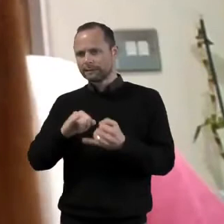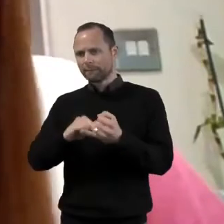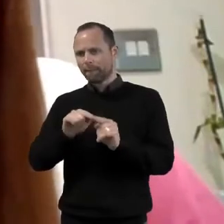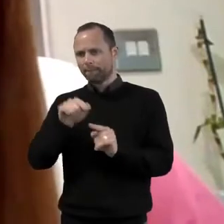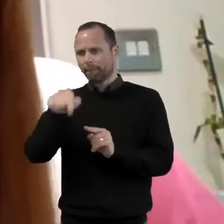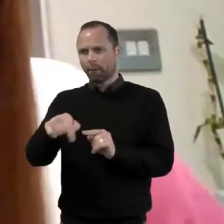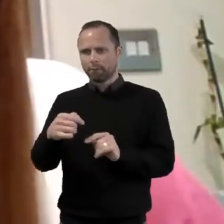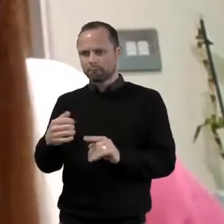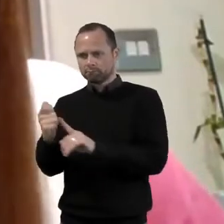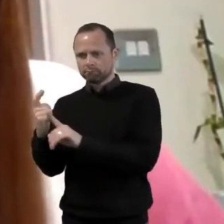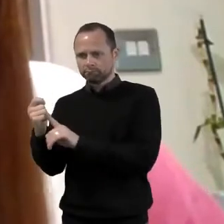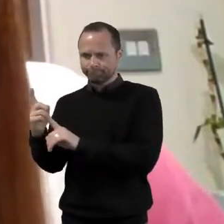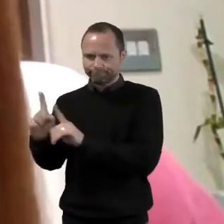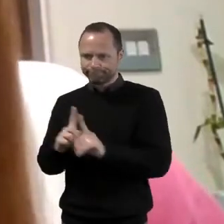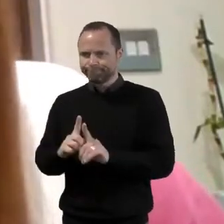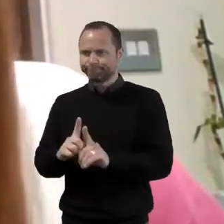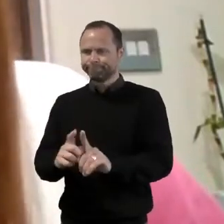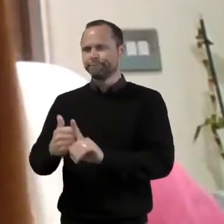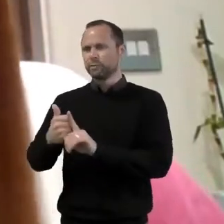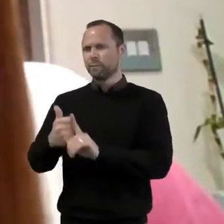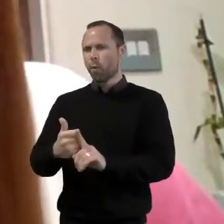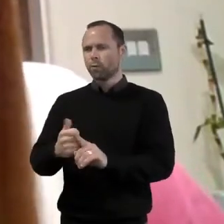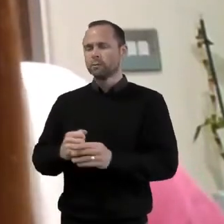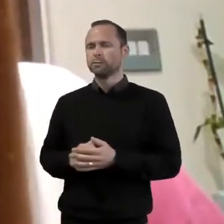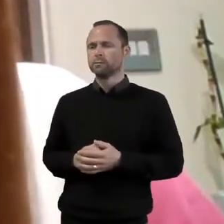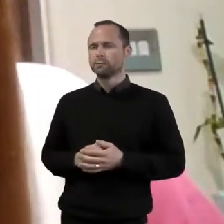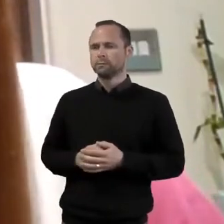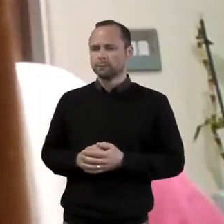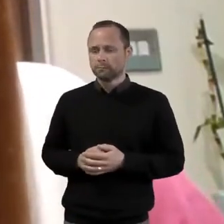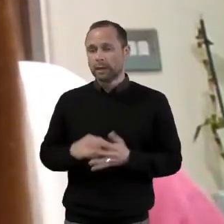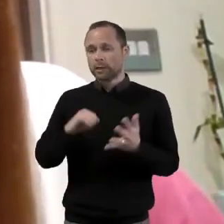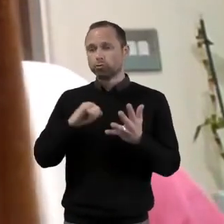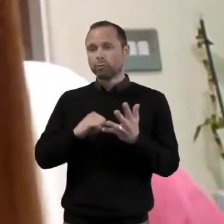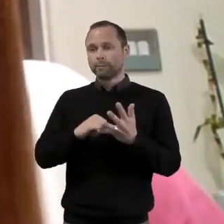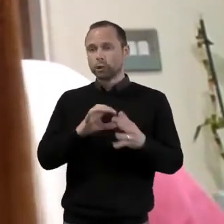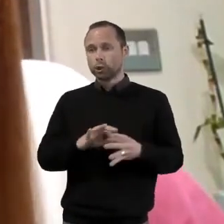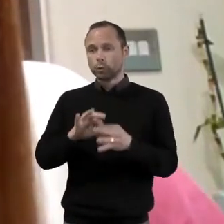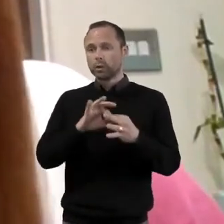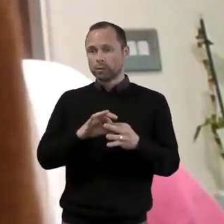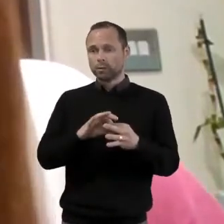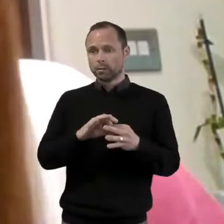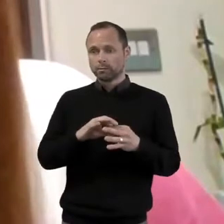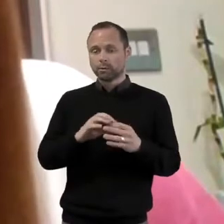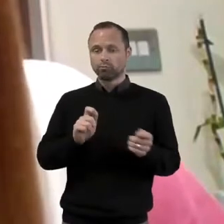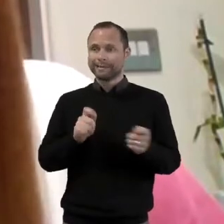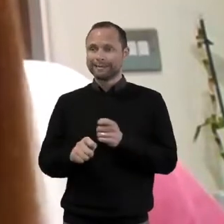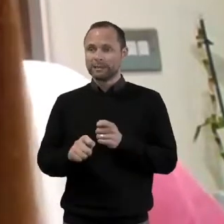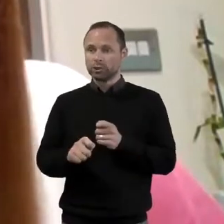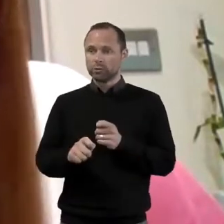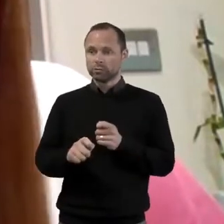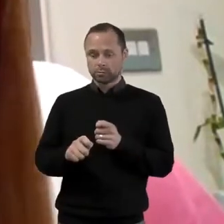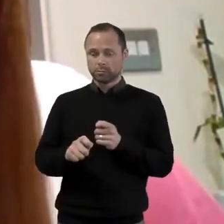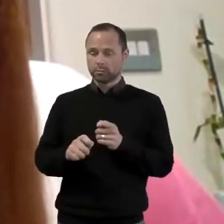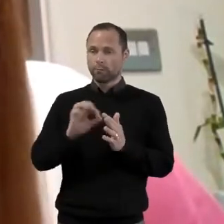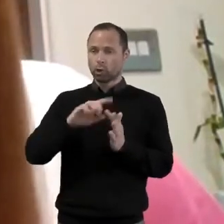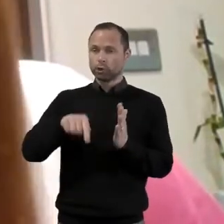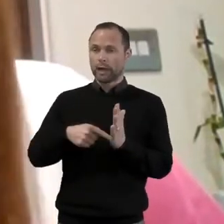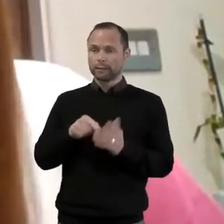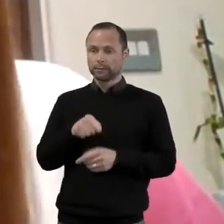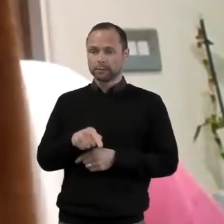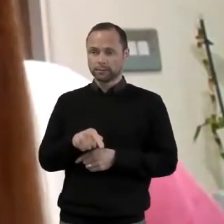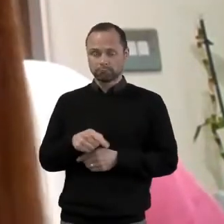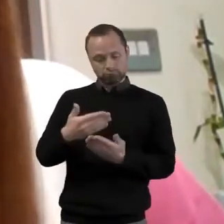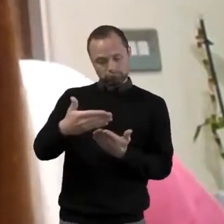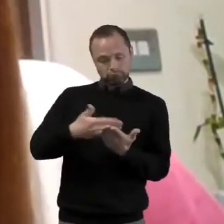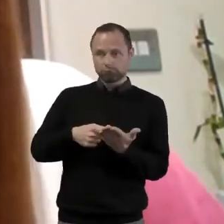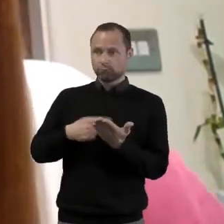your move the Scripture Union year six to year seven school transition program could give you pointers on how to show